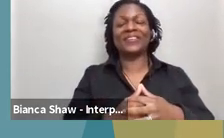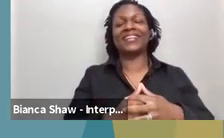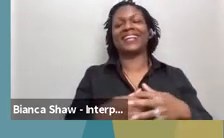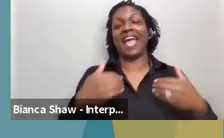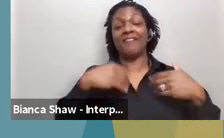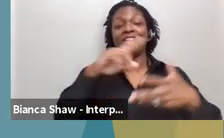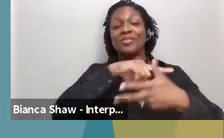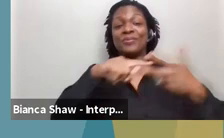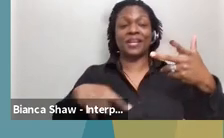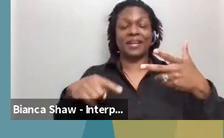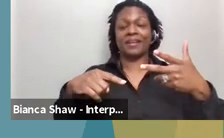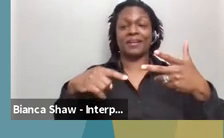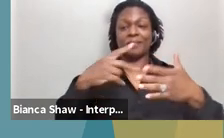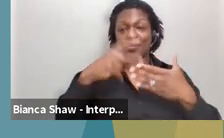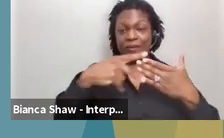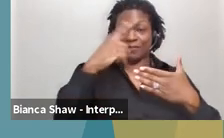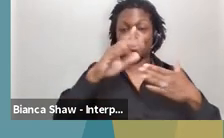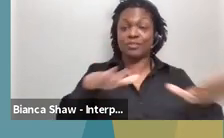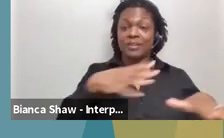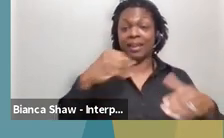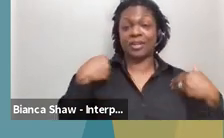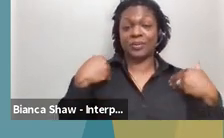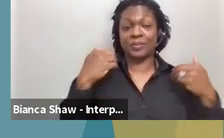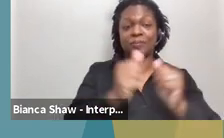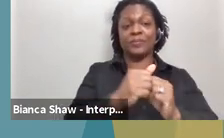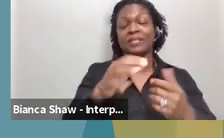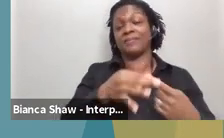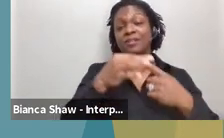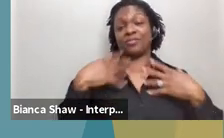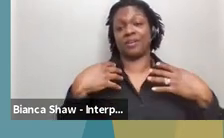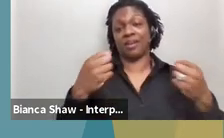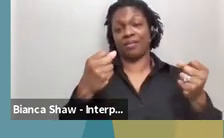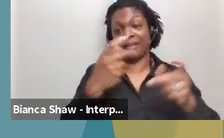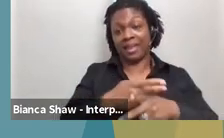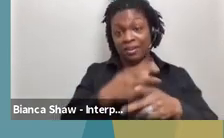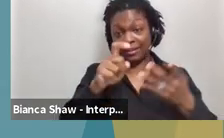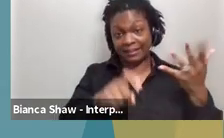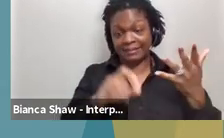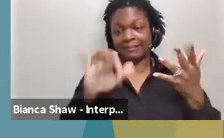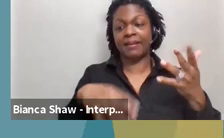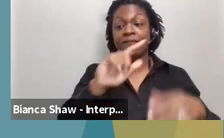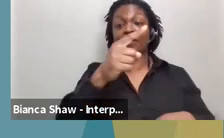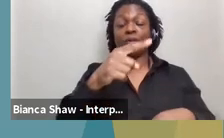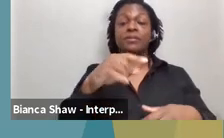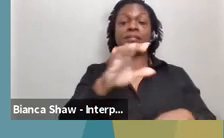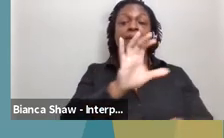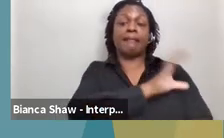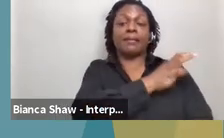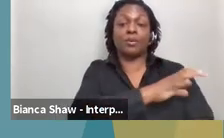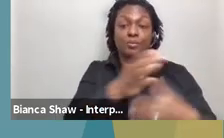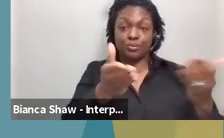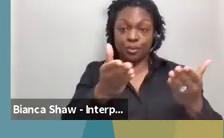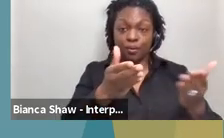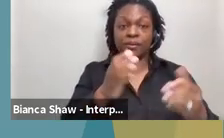programs for children and youth with special health care needs. The first one is their clinical services. Um, so